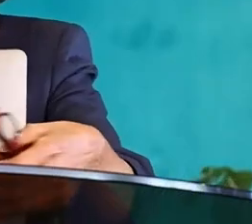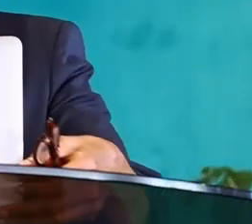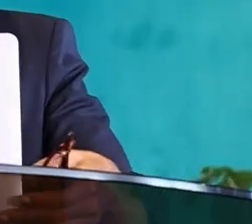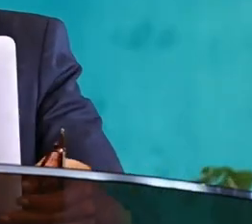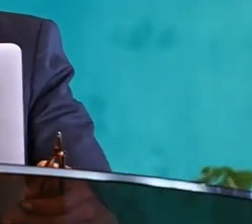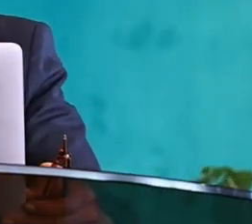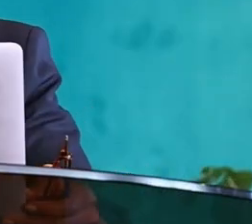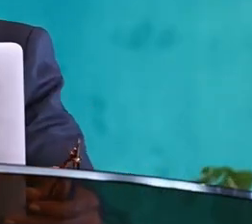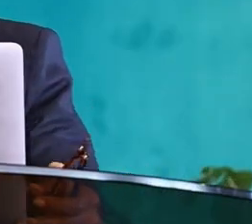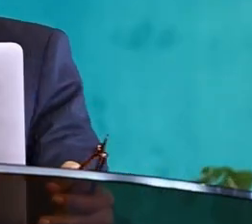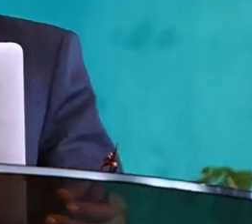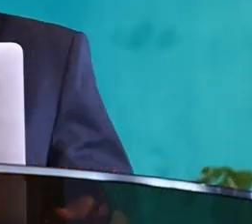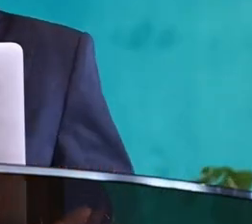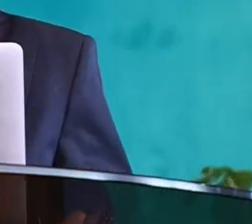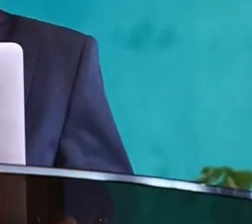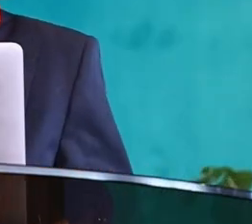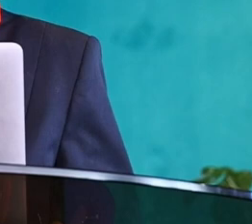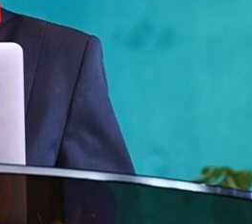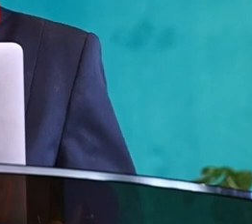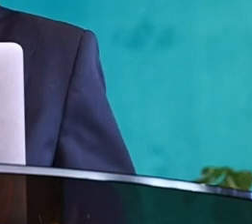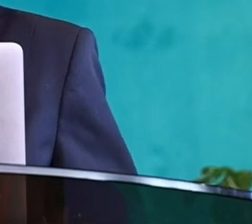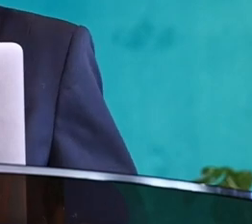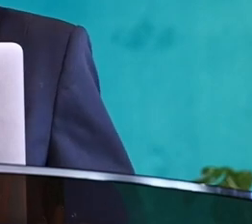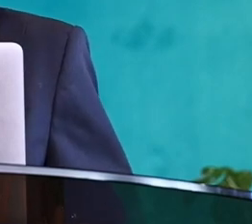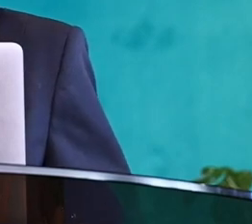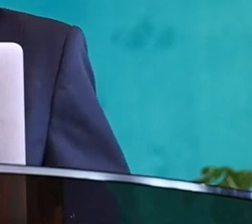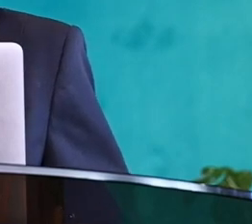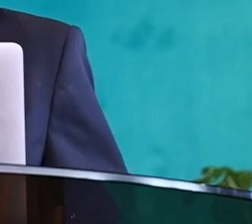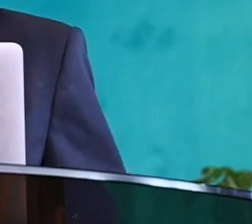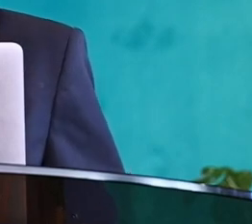God is good and all the time